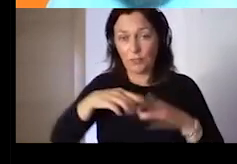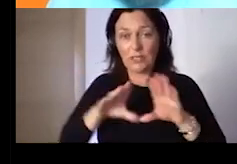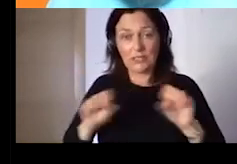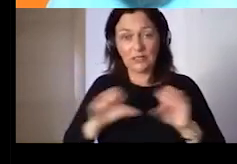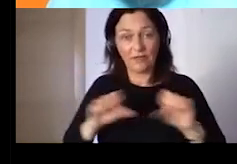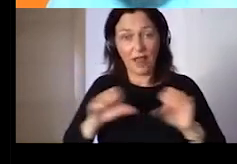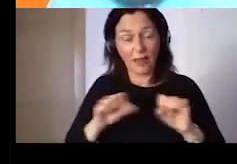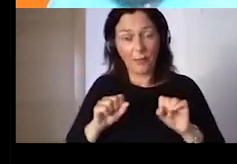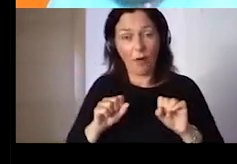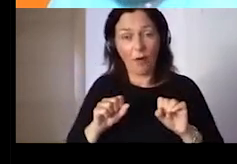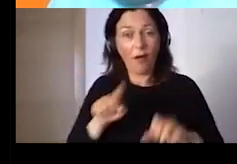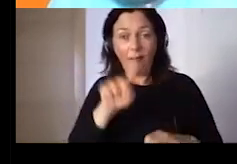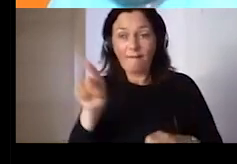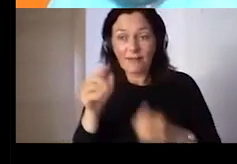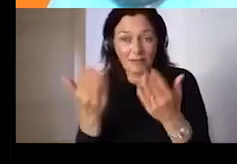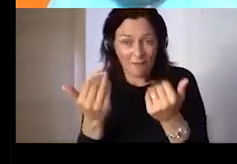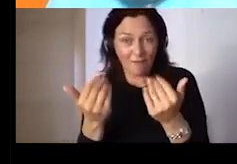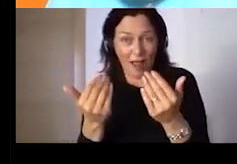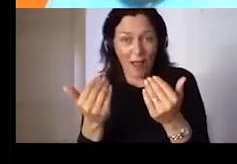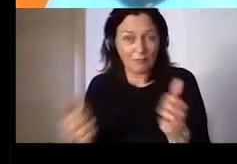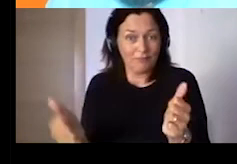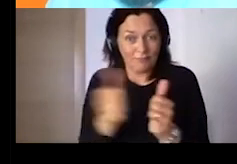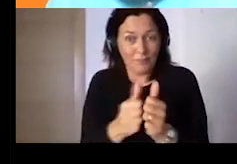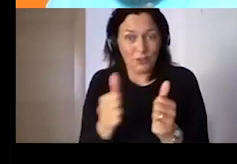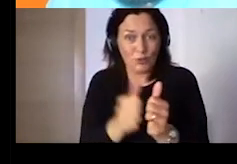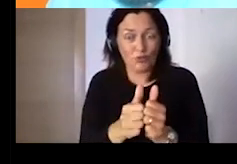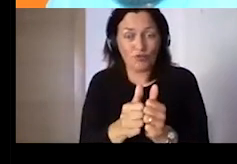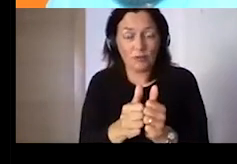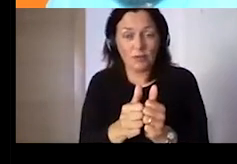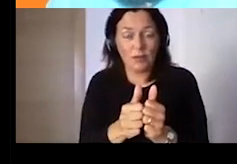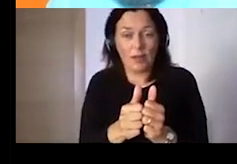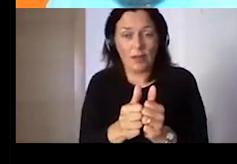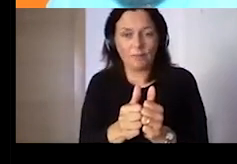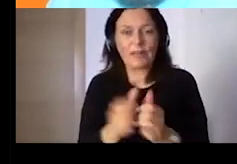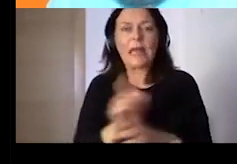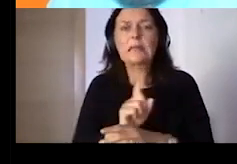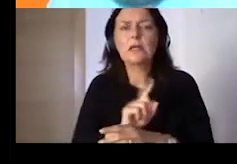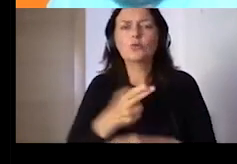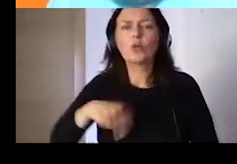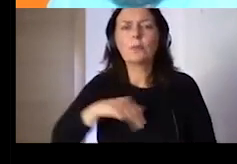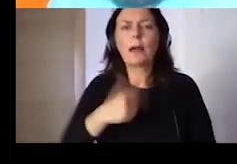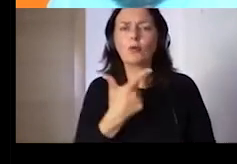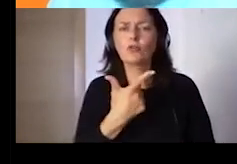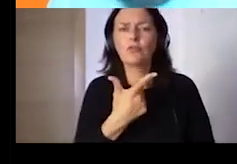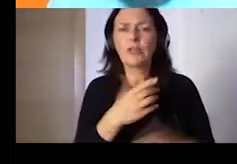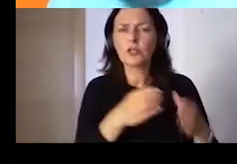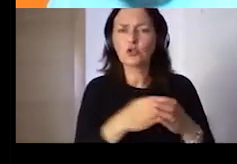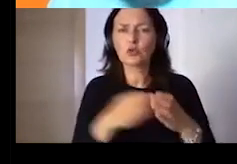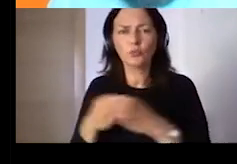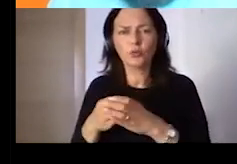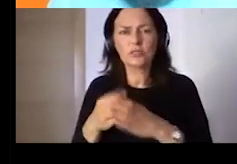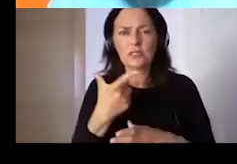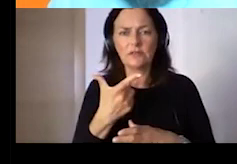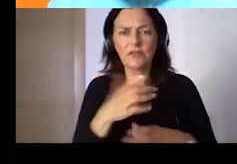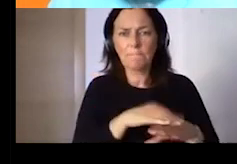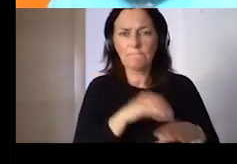moment, two communities of practices that we carry out jointly with the JRC. And